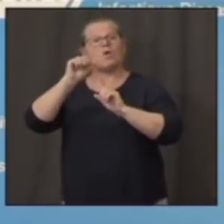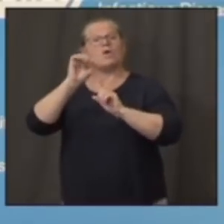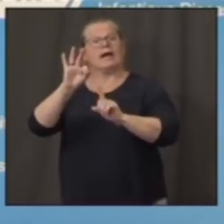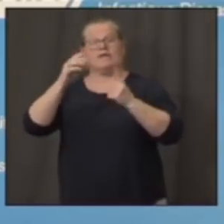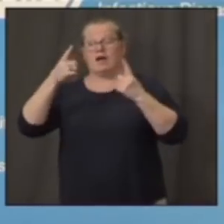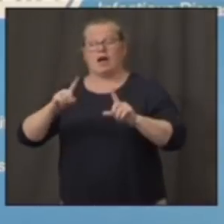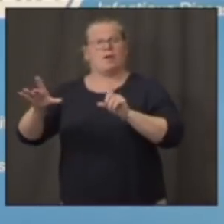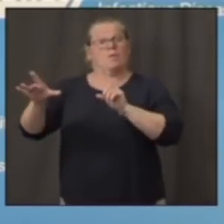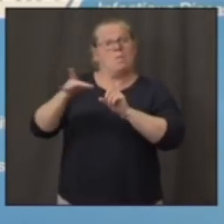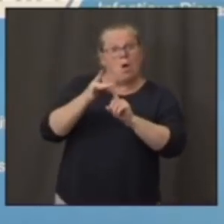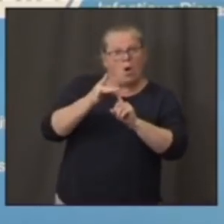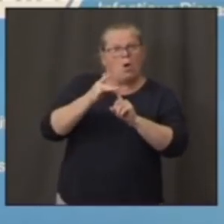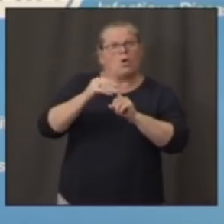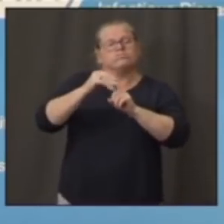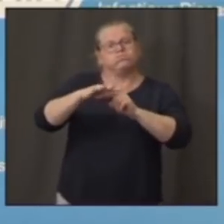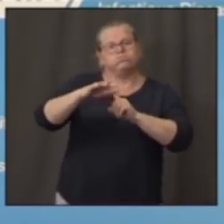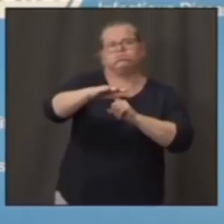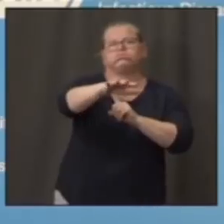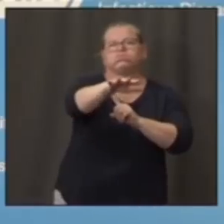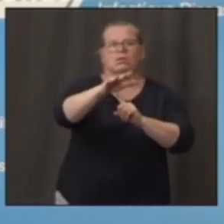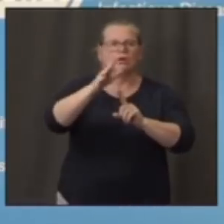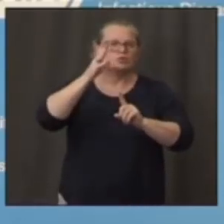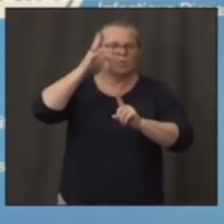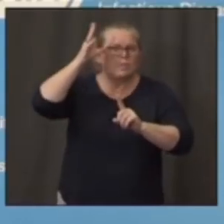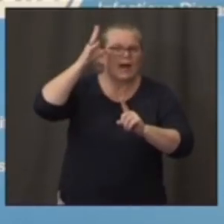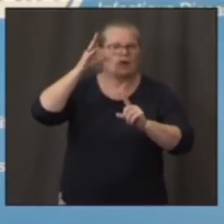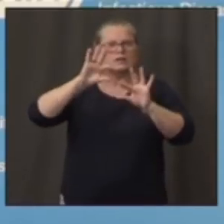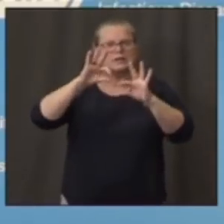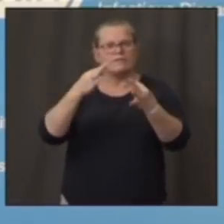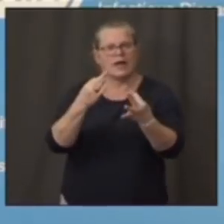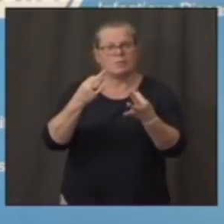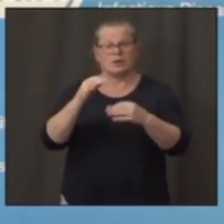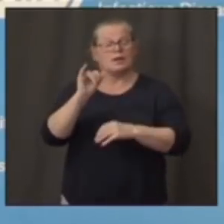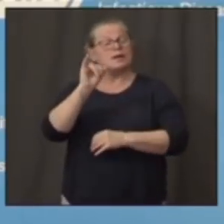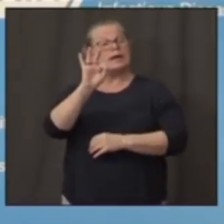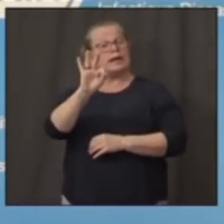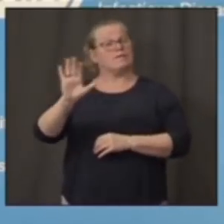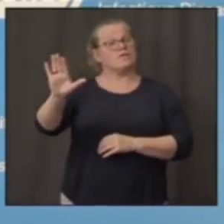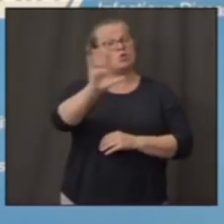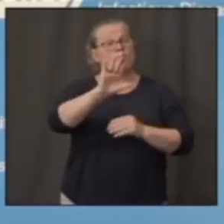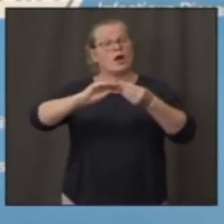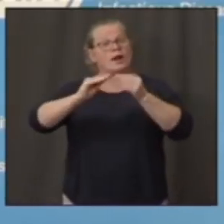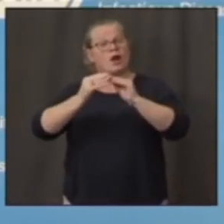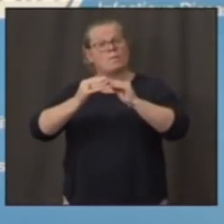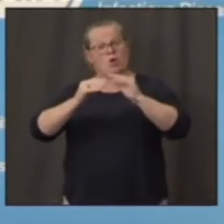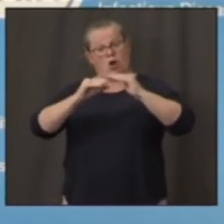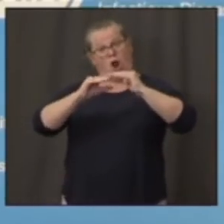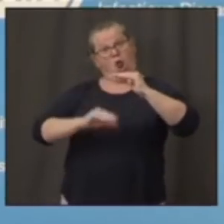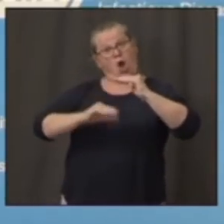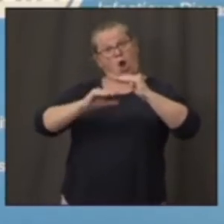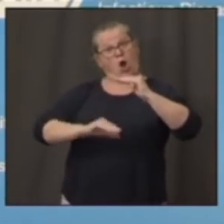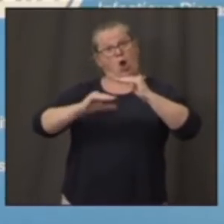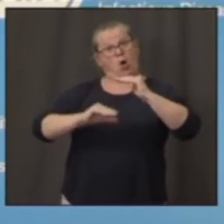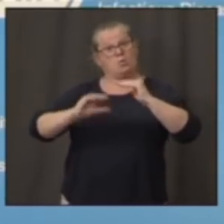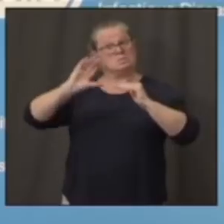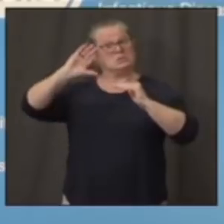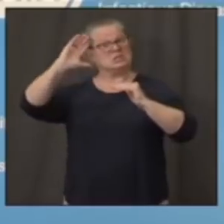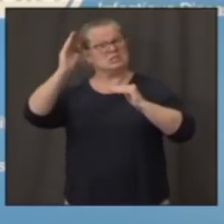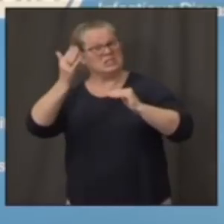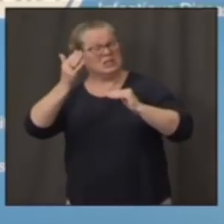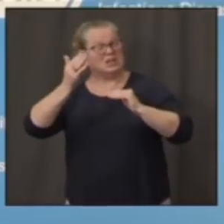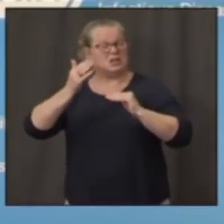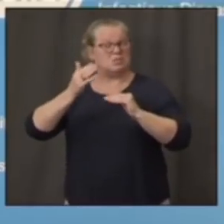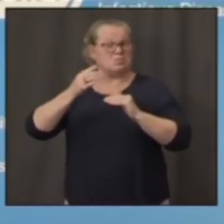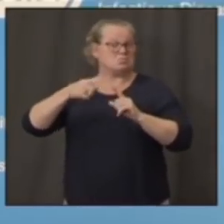and other family members. If the infection rate is so low that there's very little chance of there being